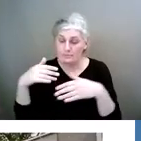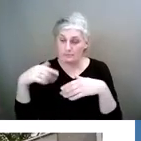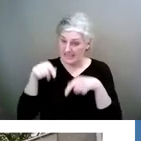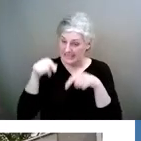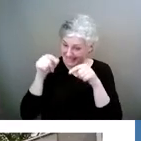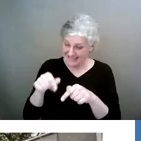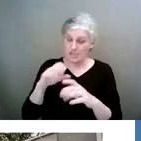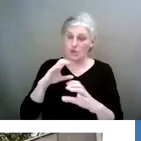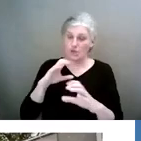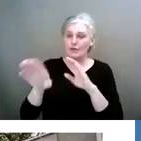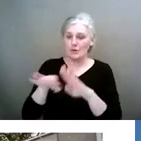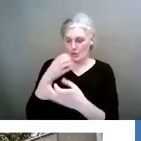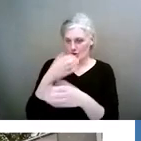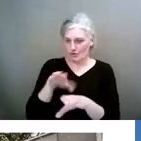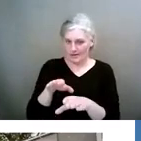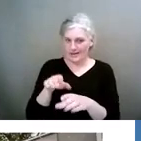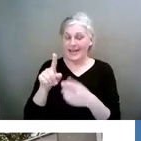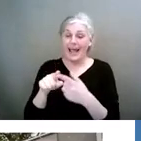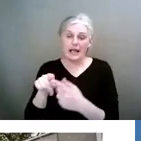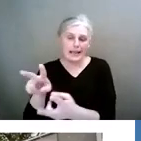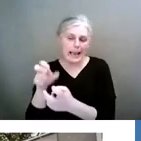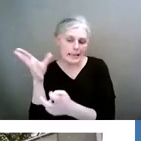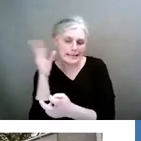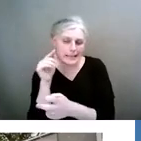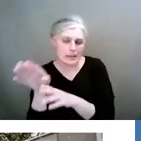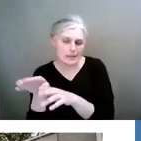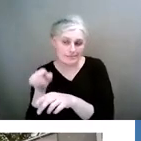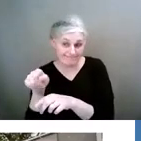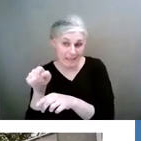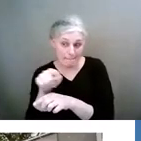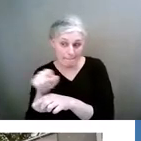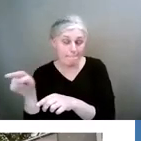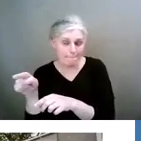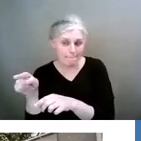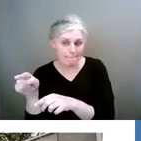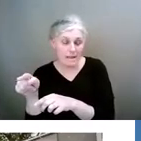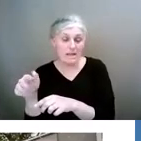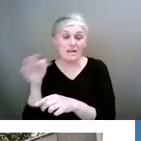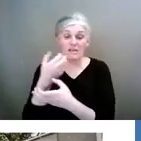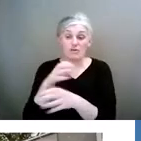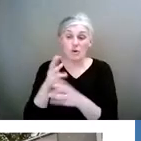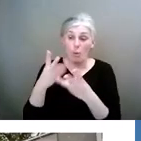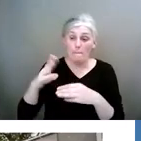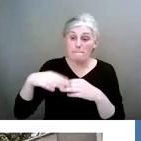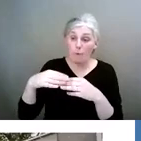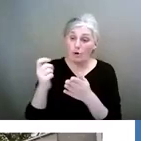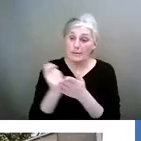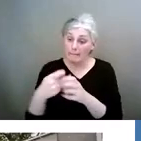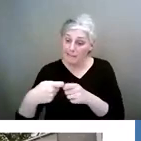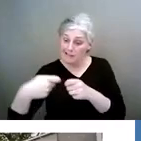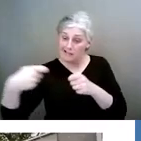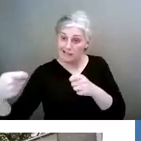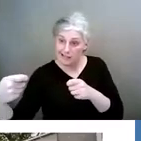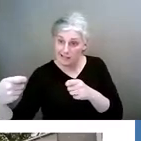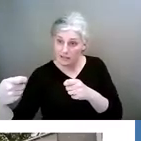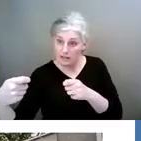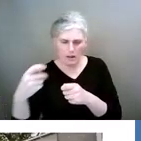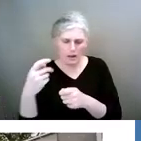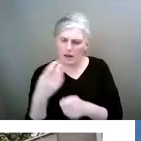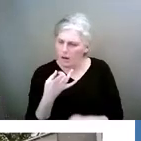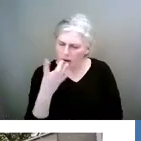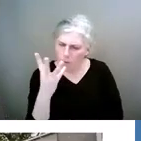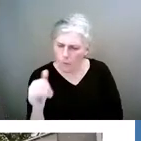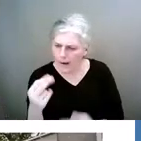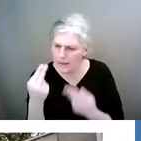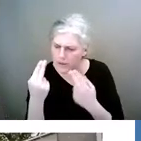conversation with them and listening to them, you know, and if they want more time on something, why do you want more time online?